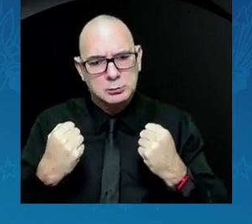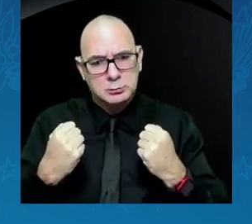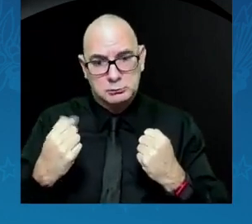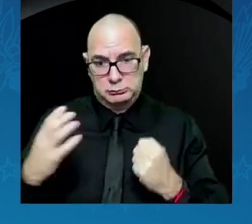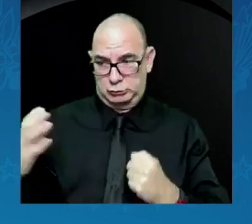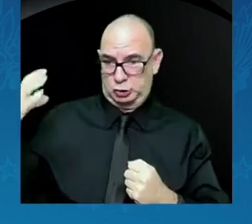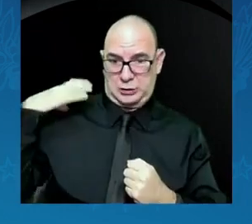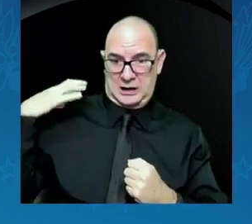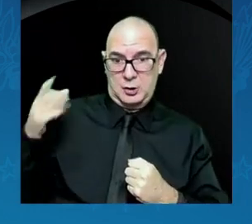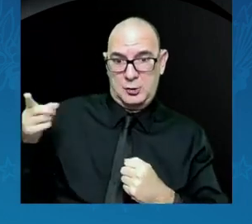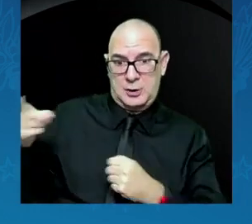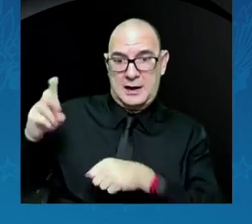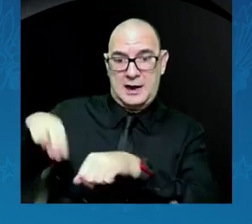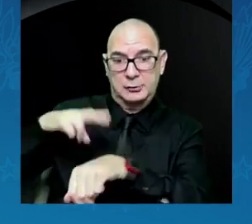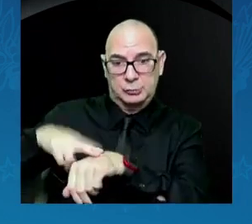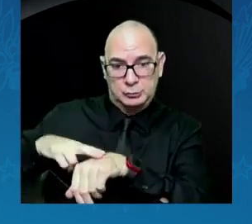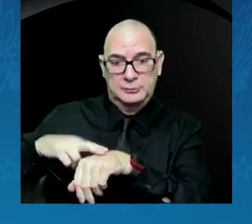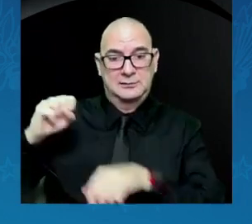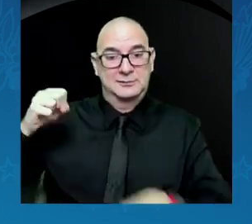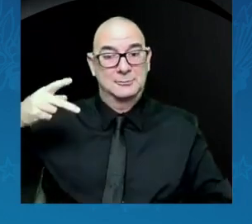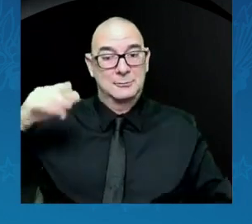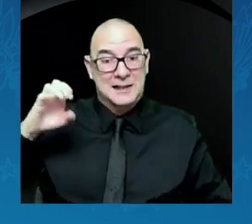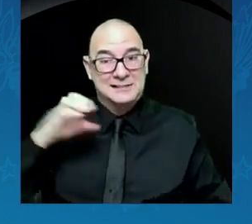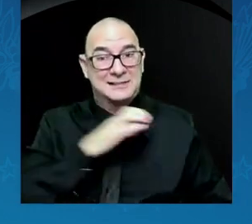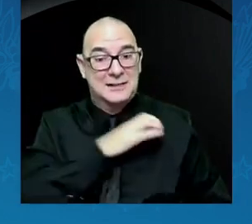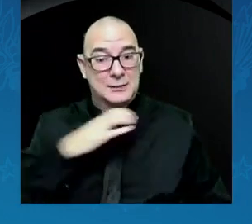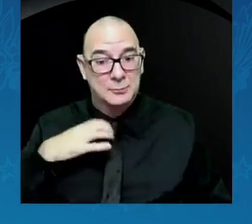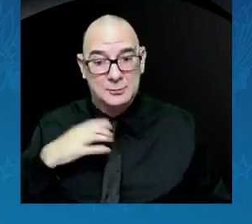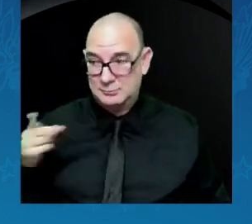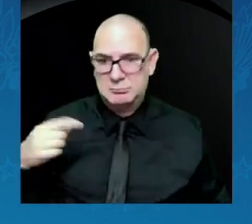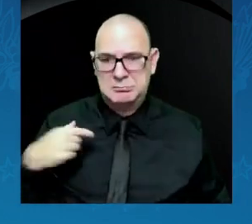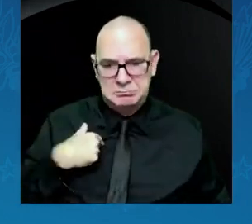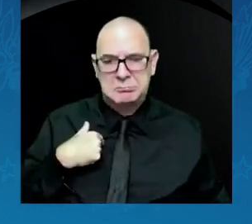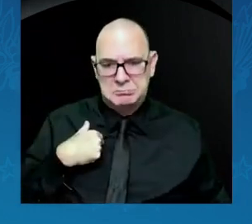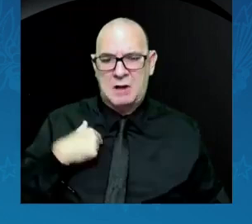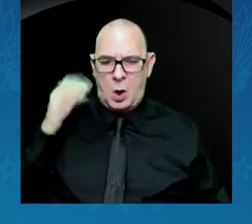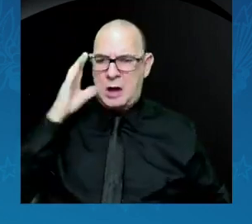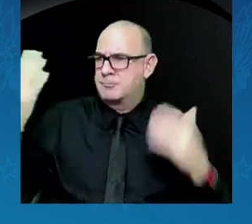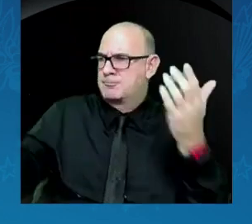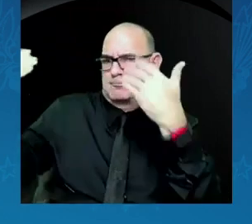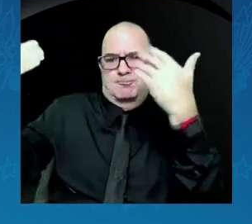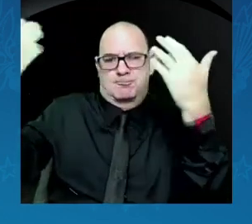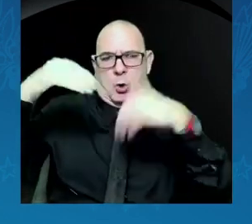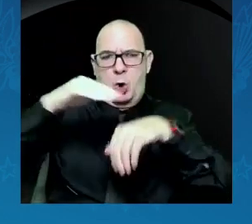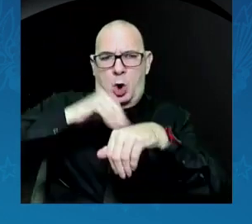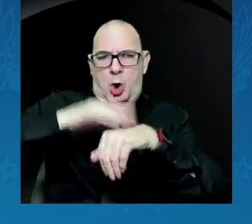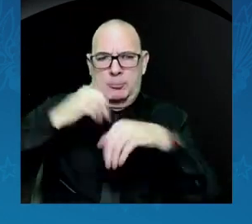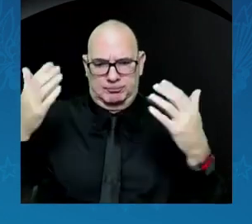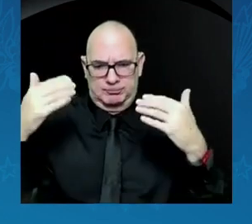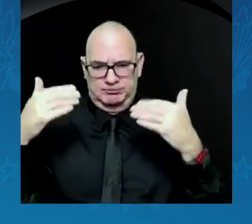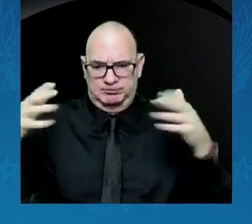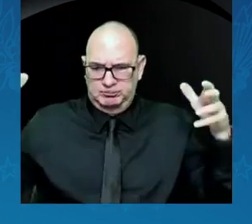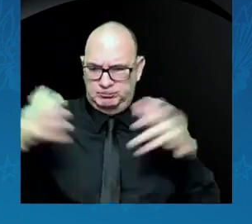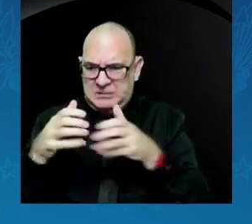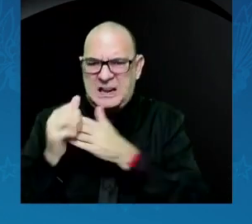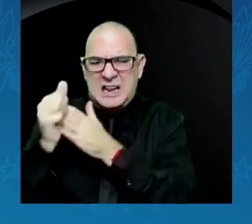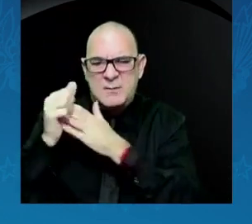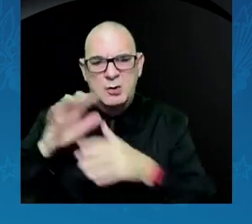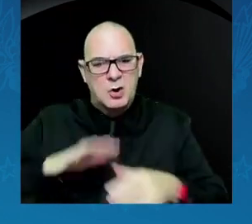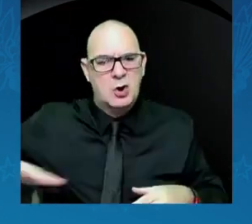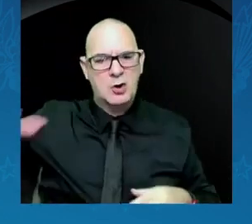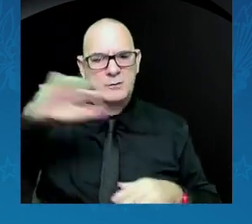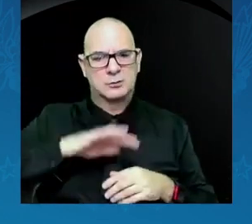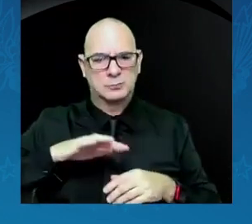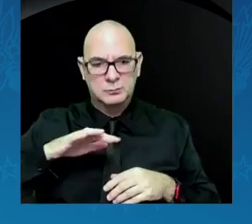Council, I will convene leaders from across our administration for an inaugural council meeting on December 1st.